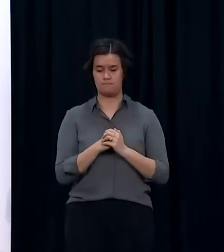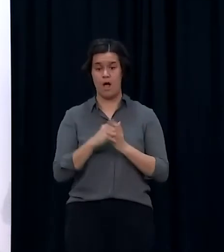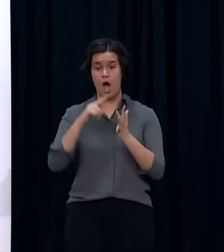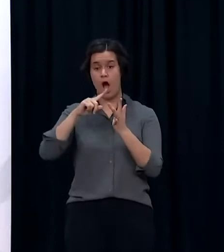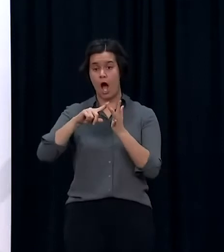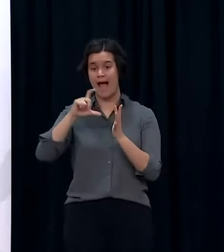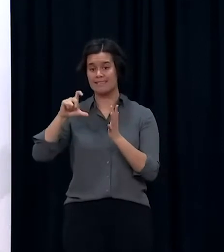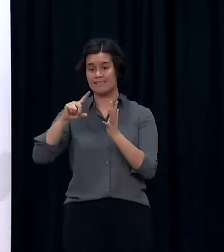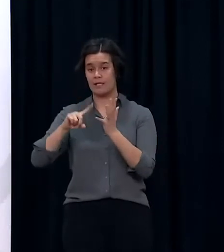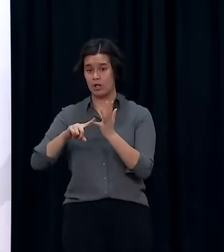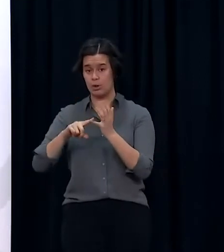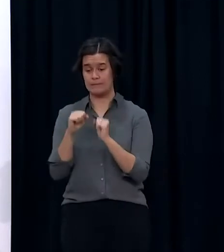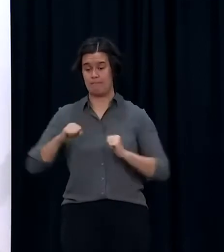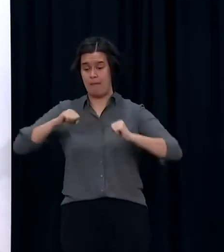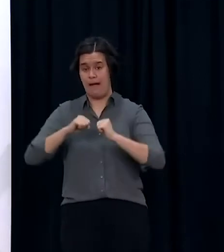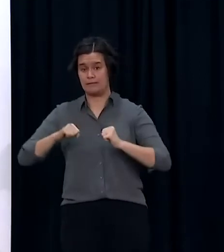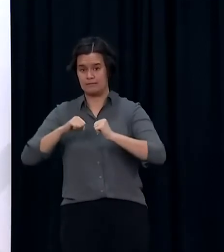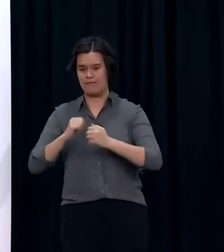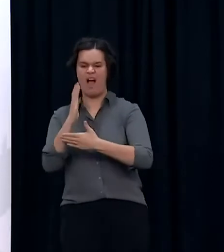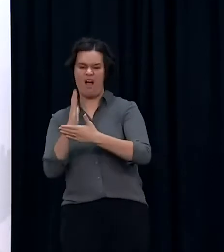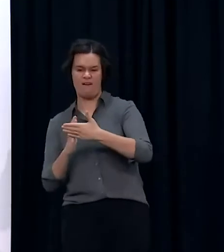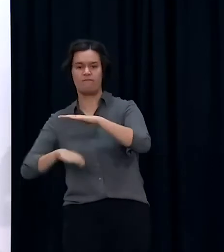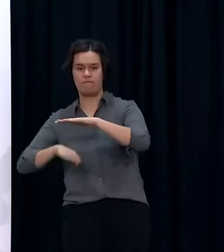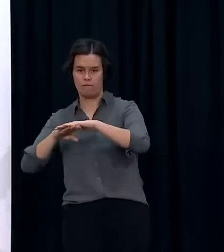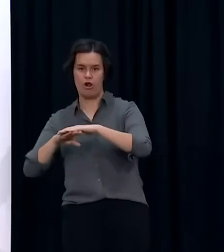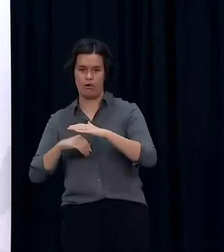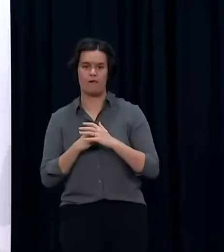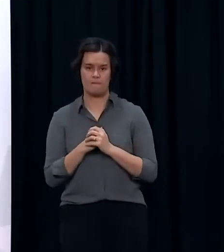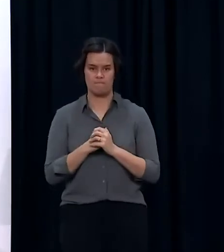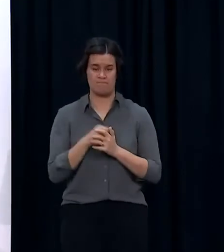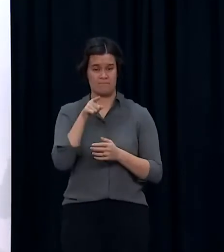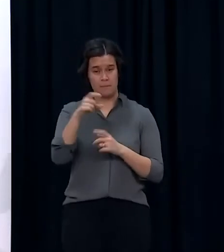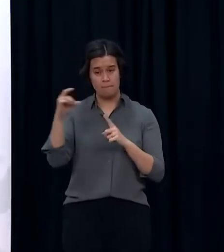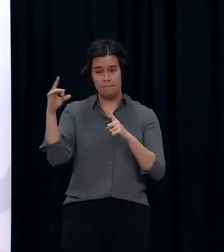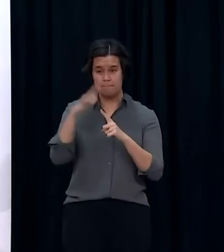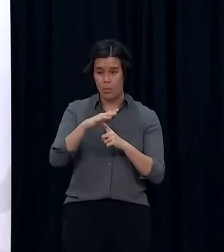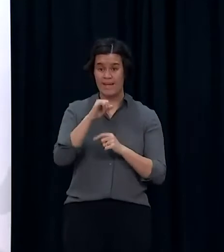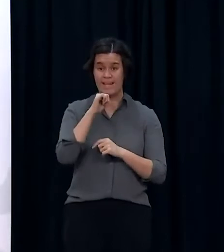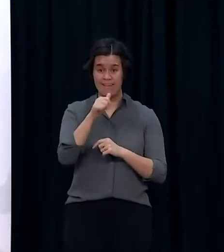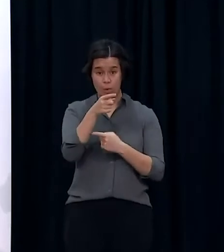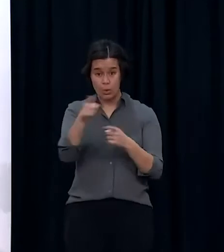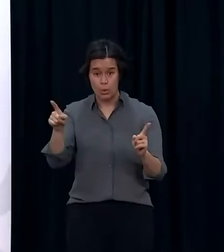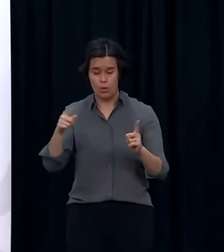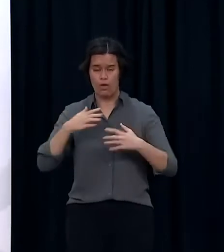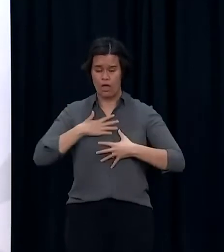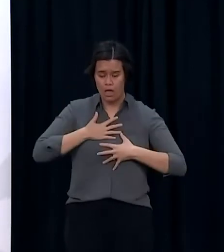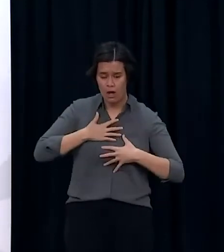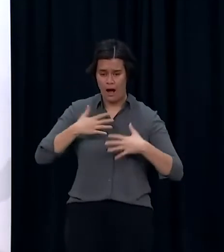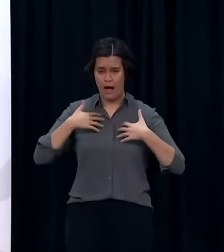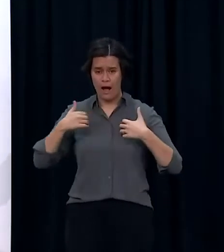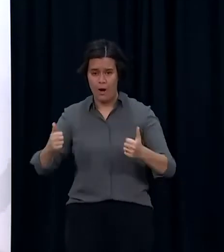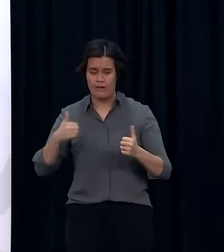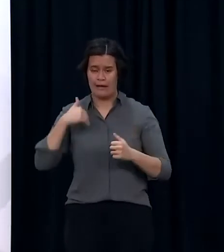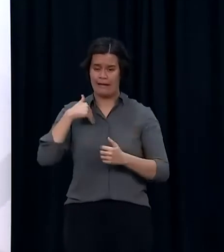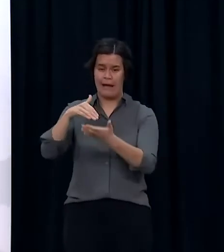unit occupancy is just over 50% presently. It is very important that anybody who needs care, for any reason,